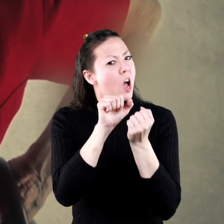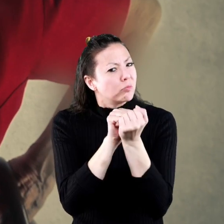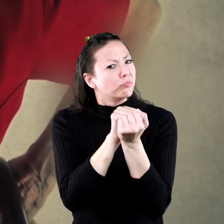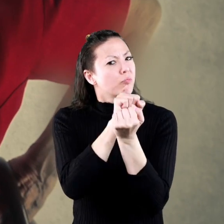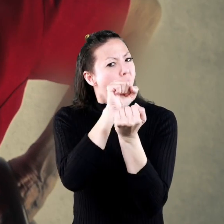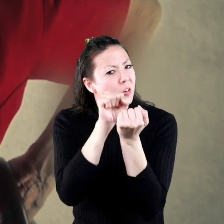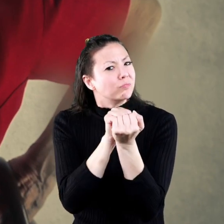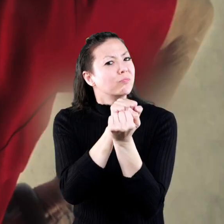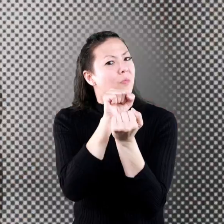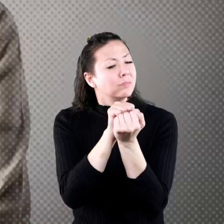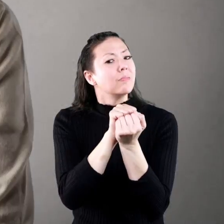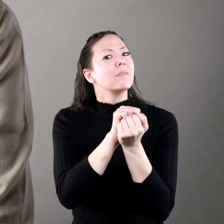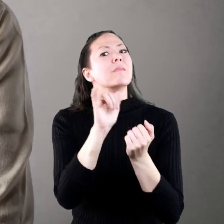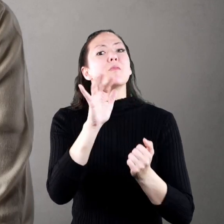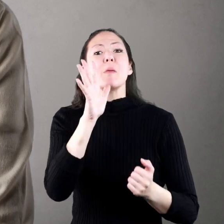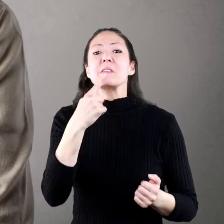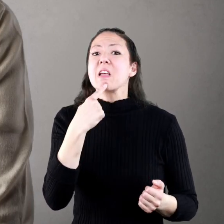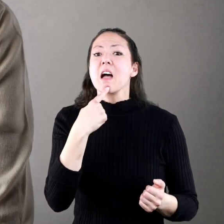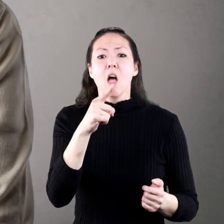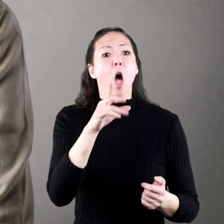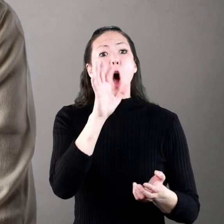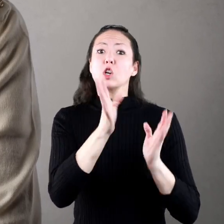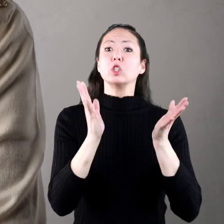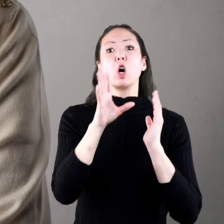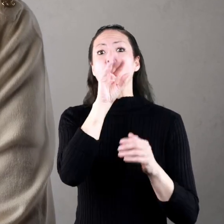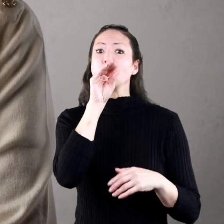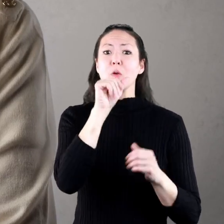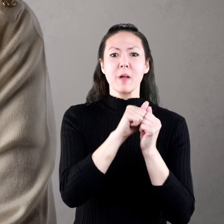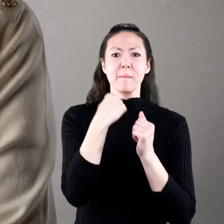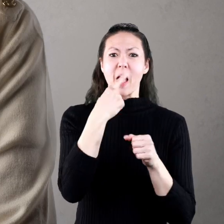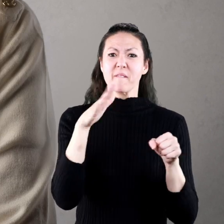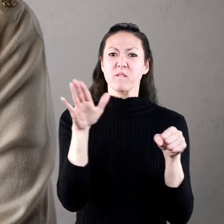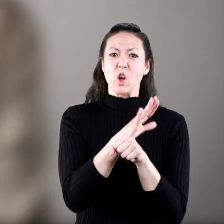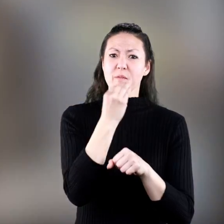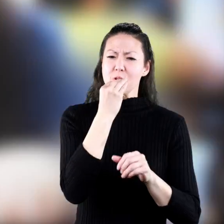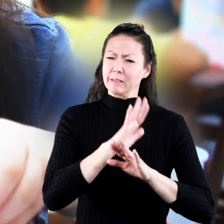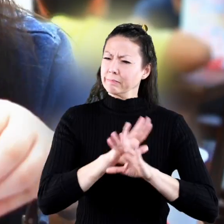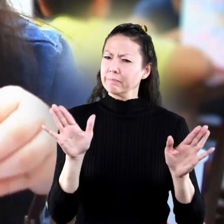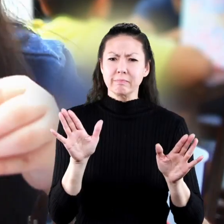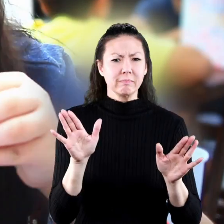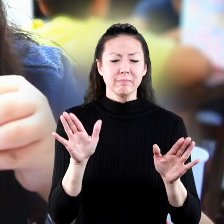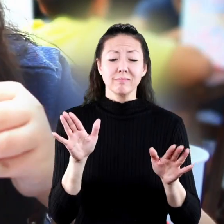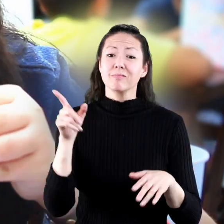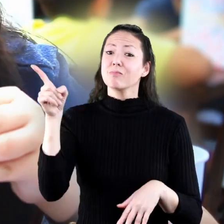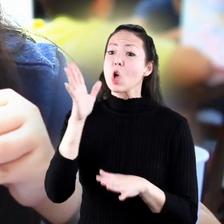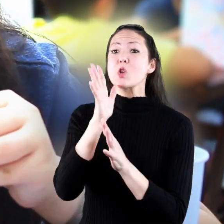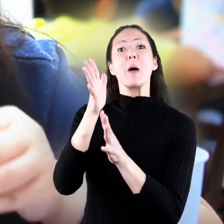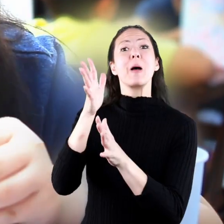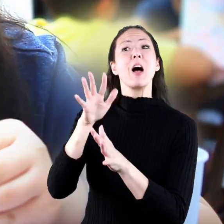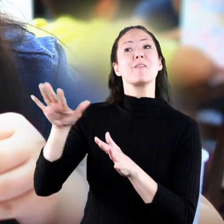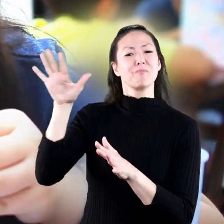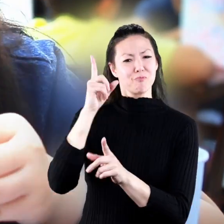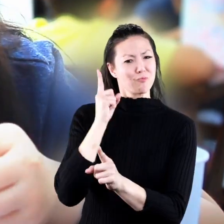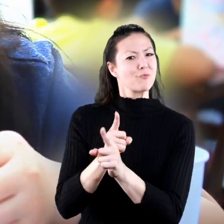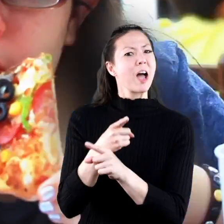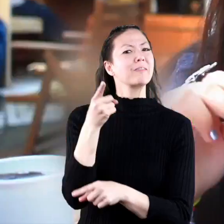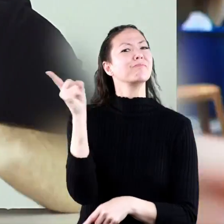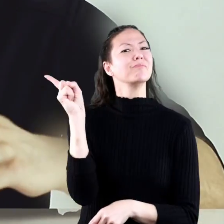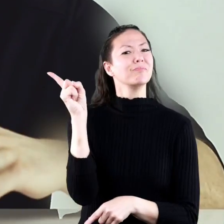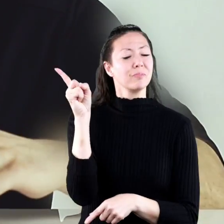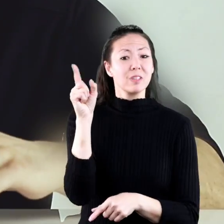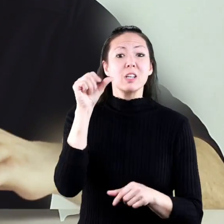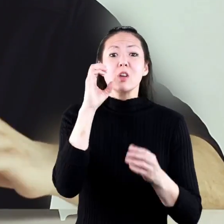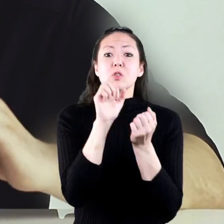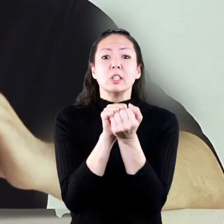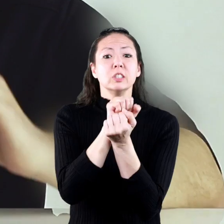50 times. And she also said, don't talk with your mouth full. Well, Grandma was right. Chewing,